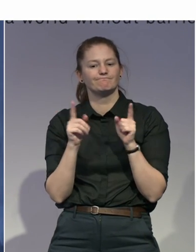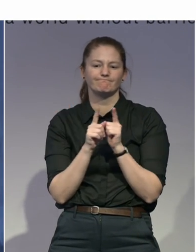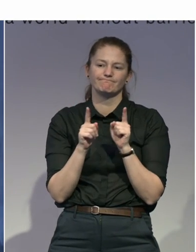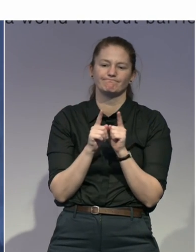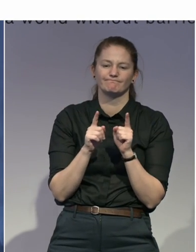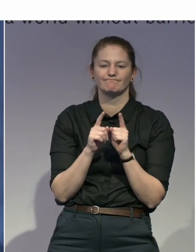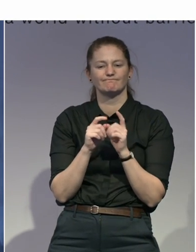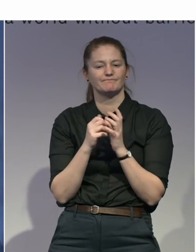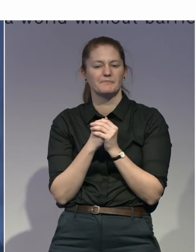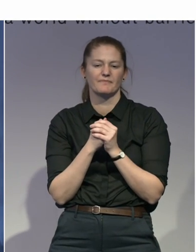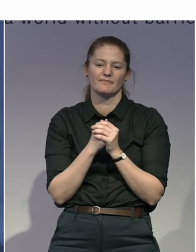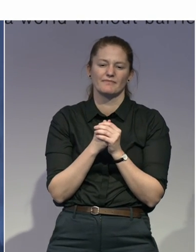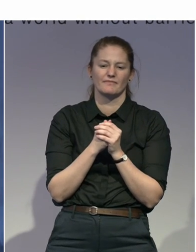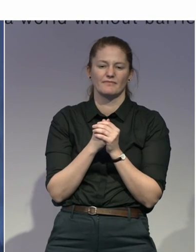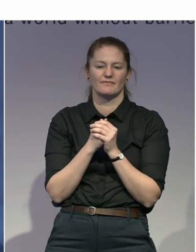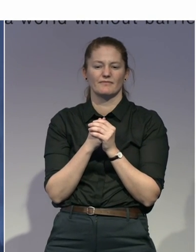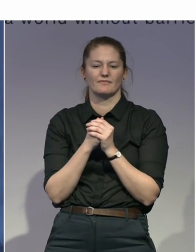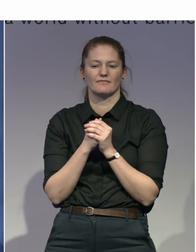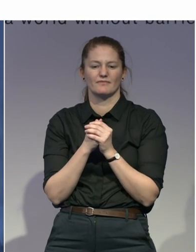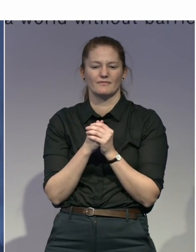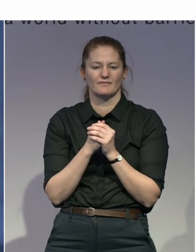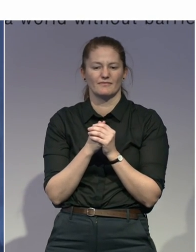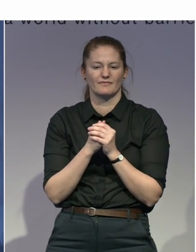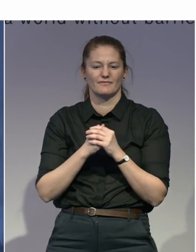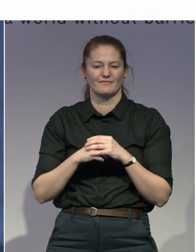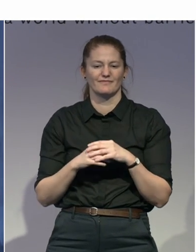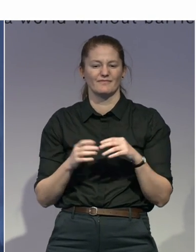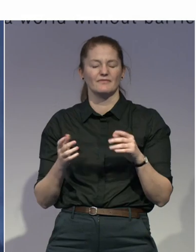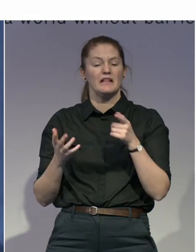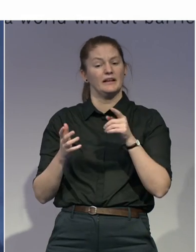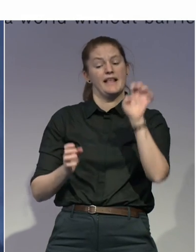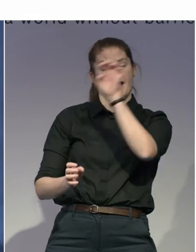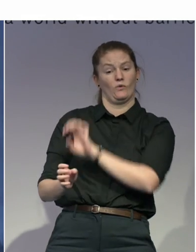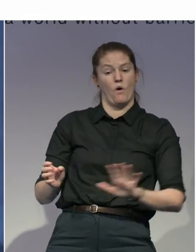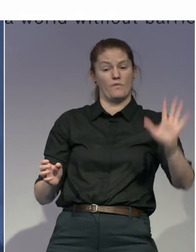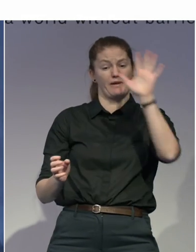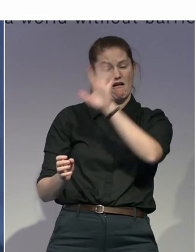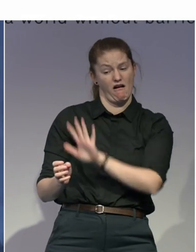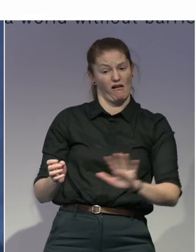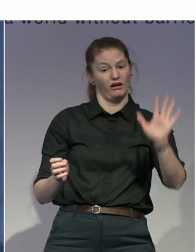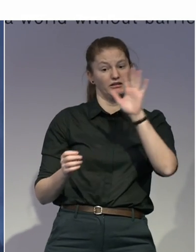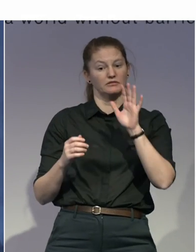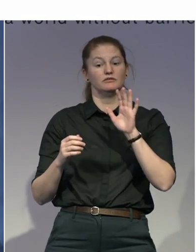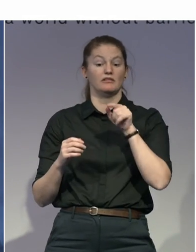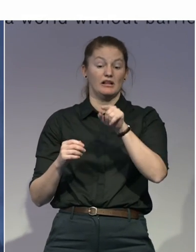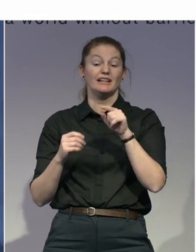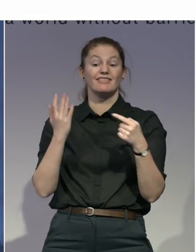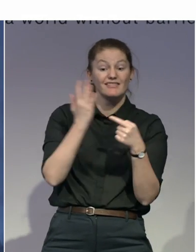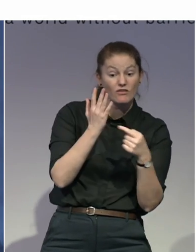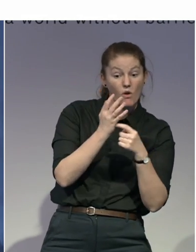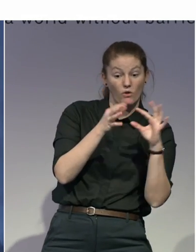solution, for example, just around Europe. So we know that European Union has